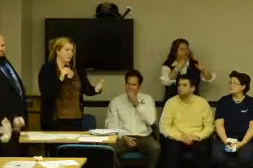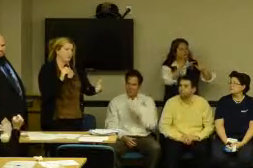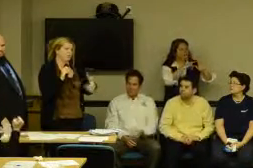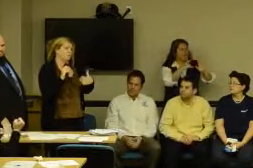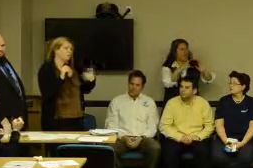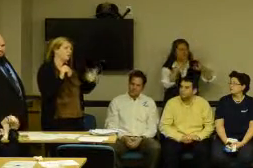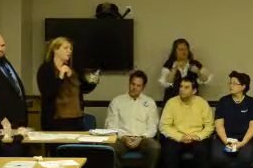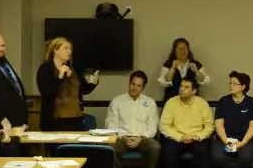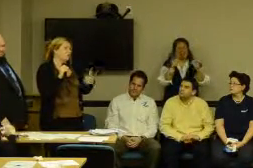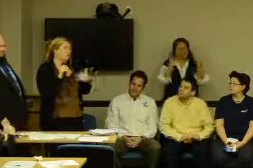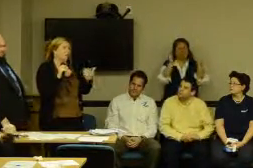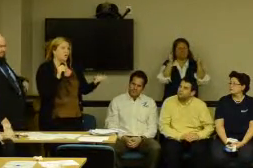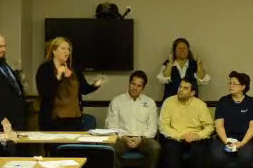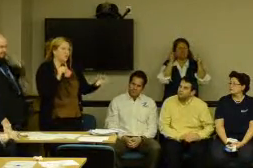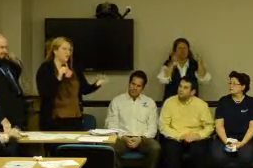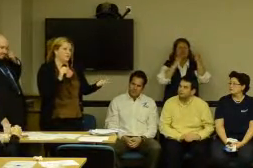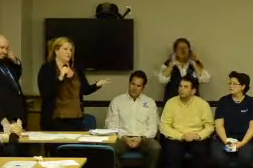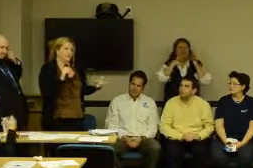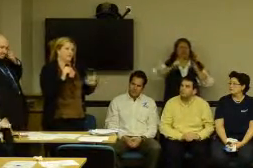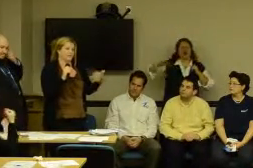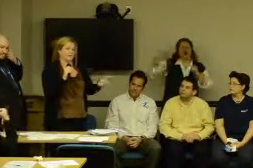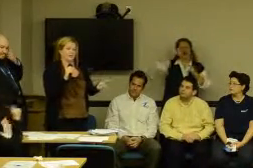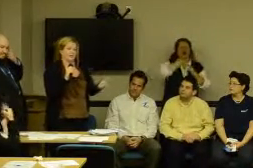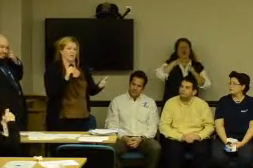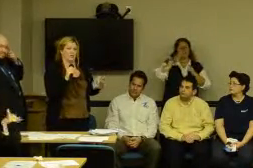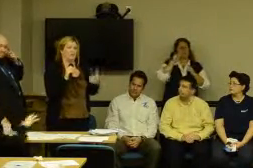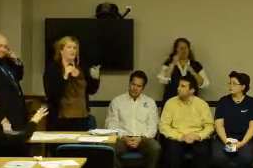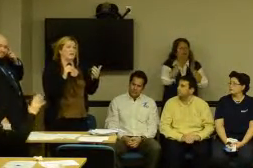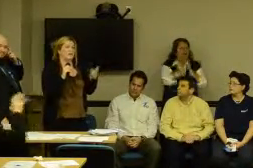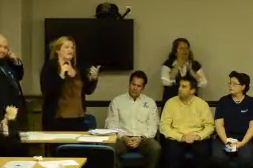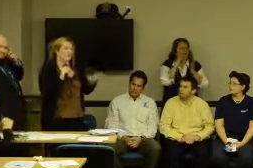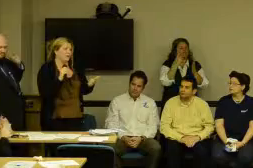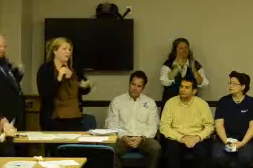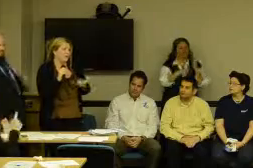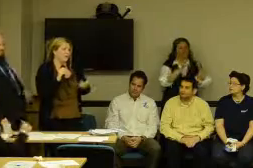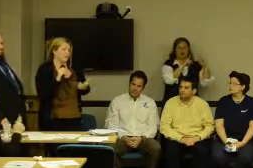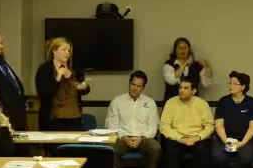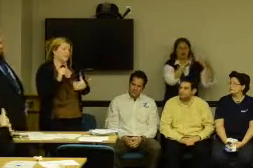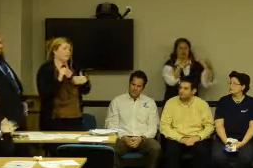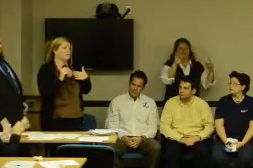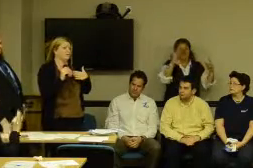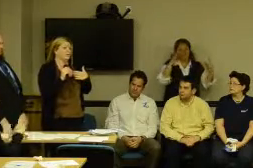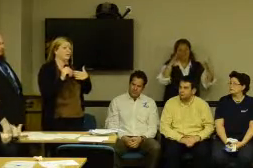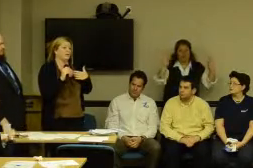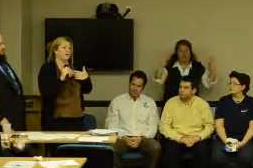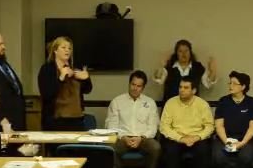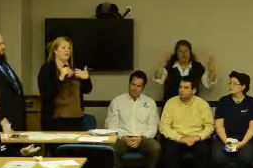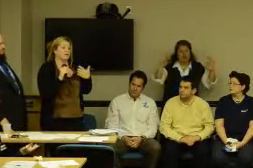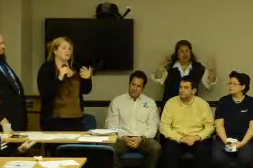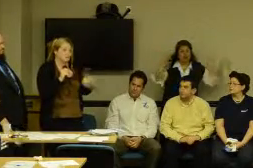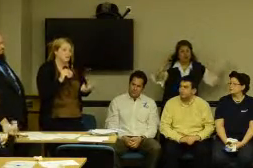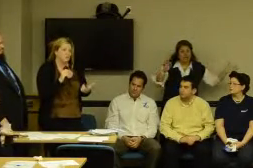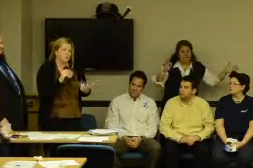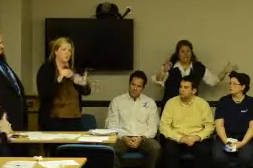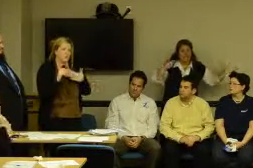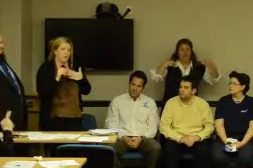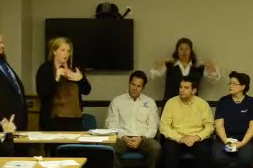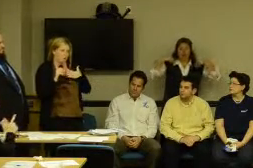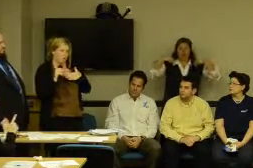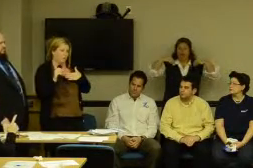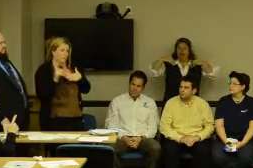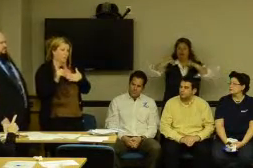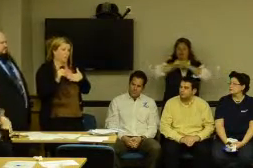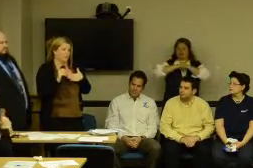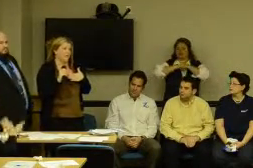really, really works. We get calls from all over the state asking for things. And it's free. Facebook is free. So, and it has really promoted